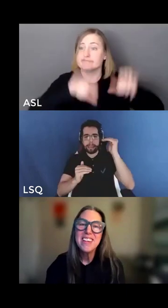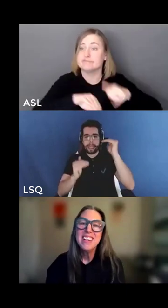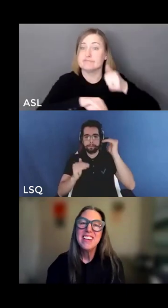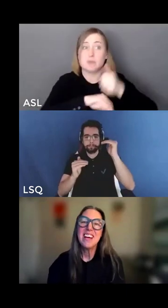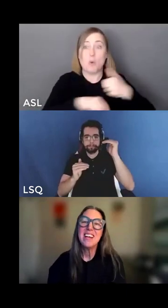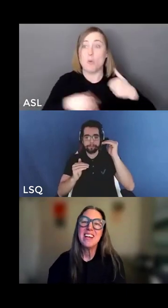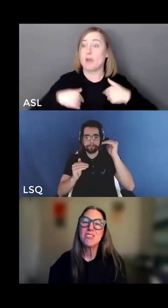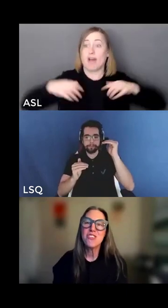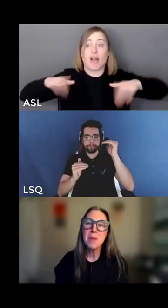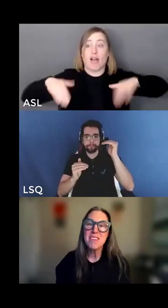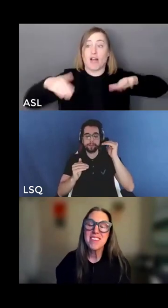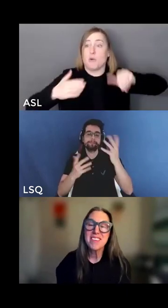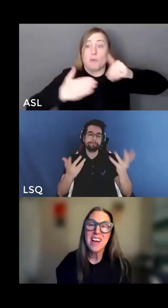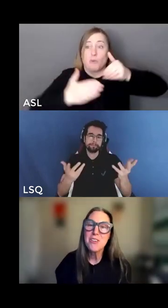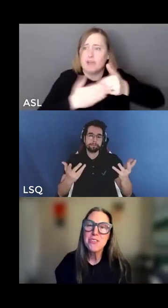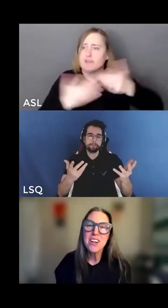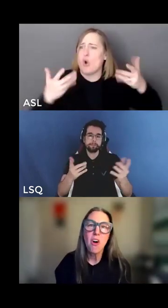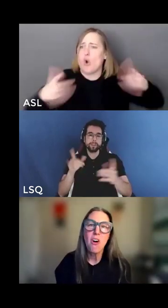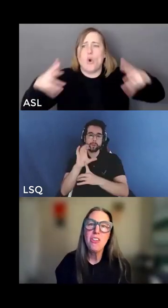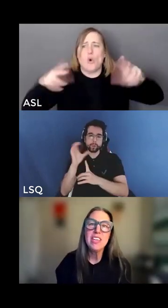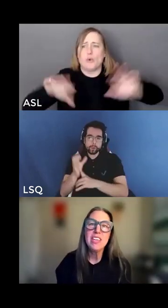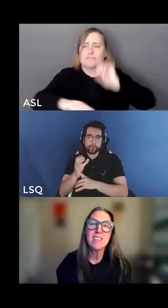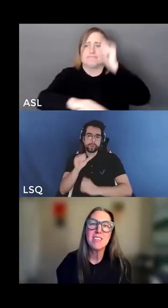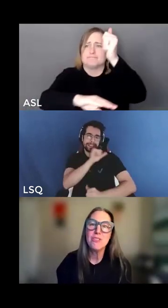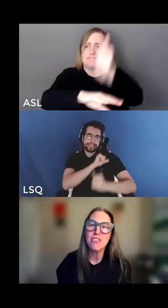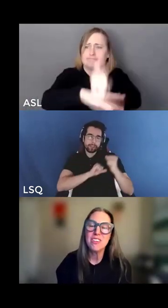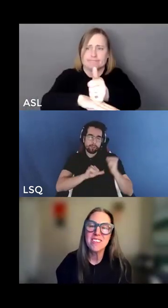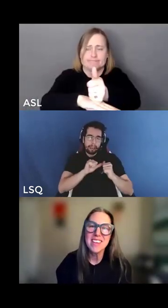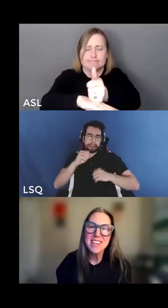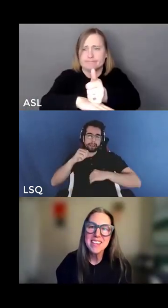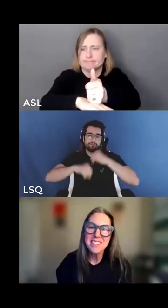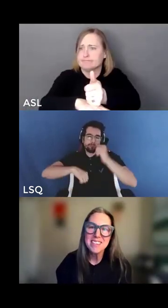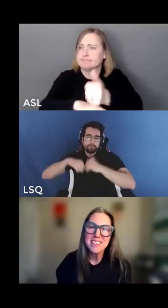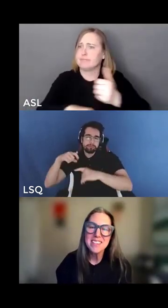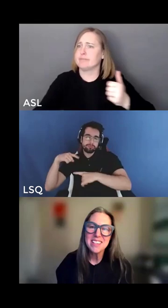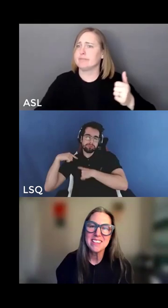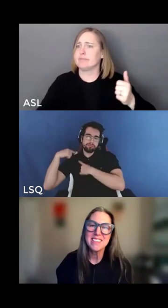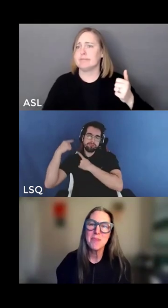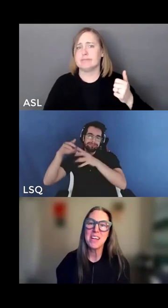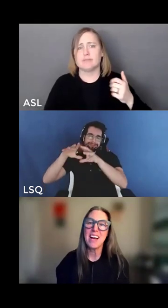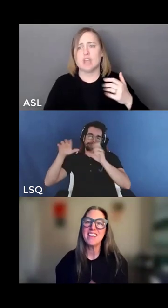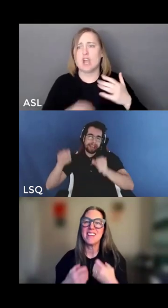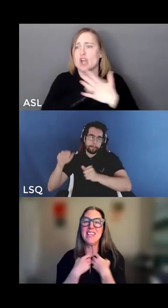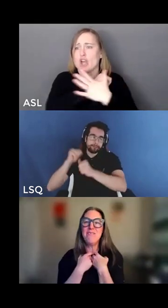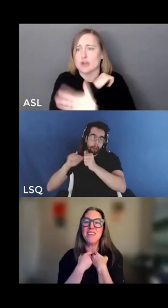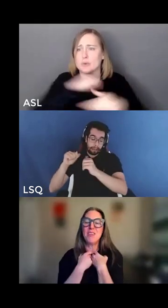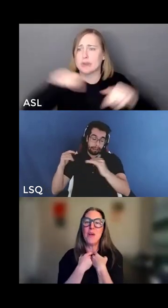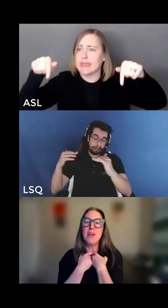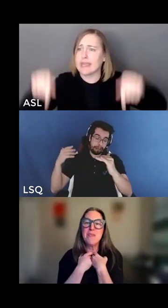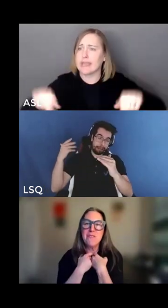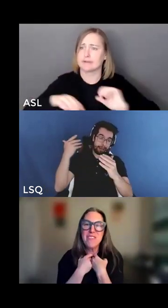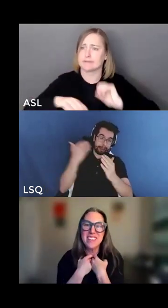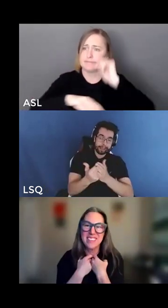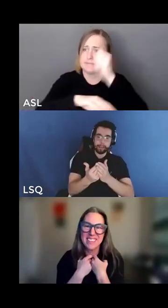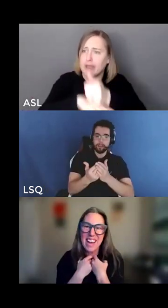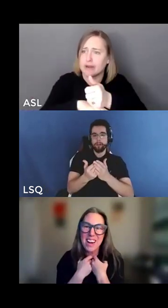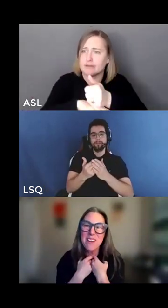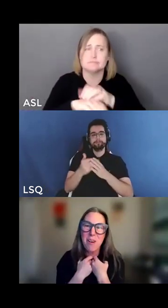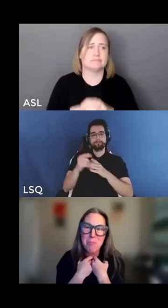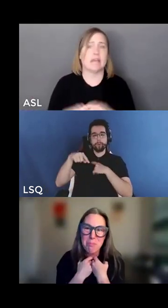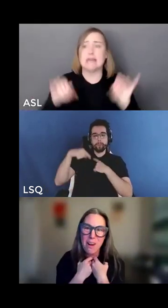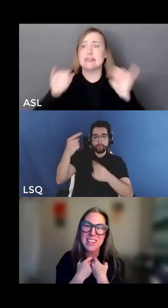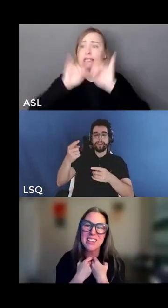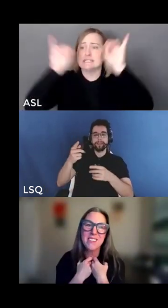here that has shaped this country all the institutions in it it has shaped us and even the way we feel